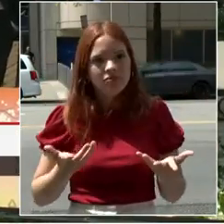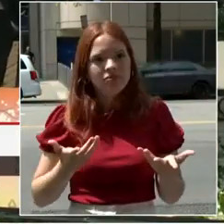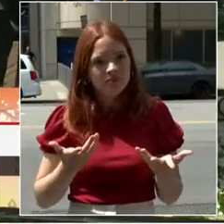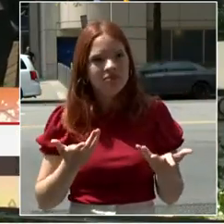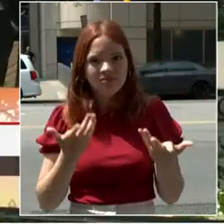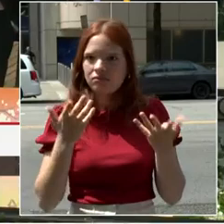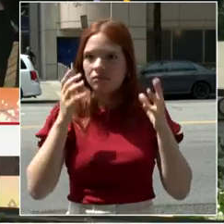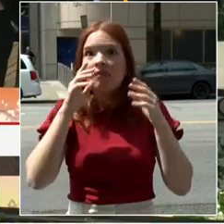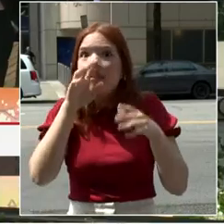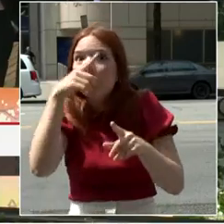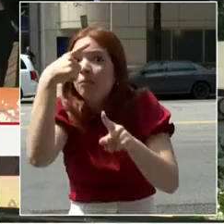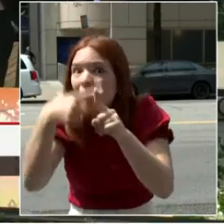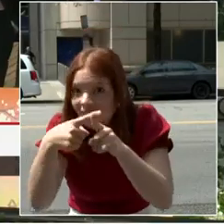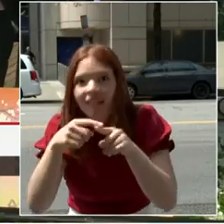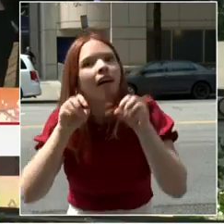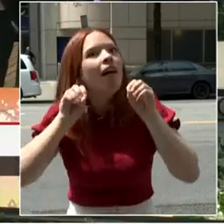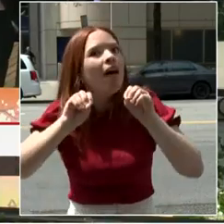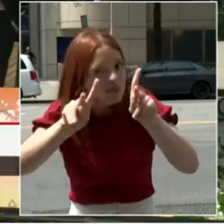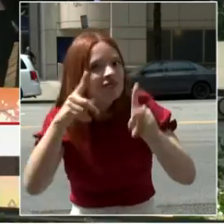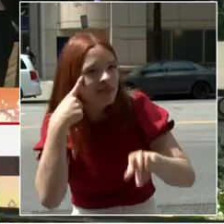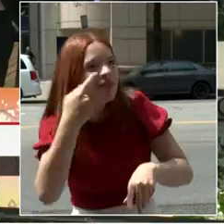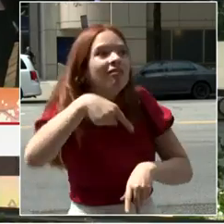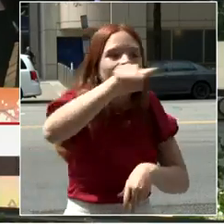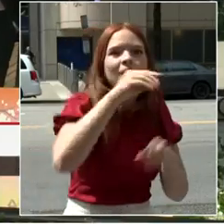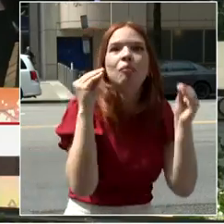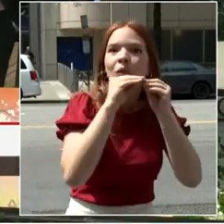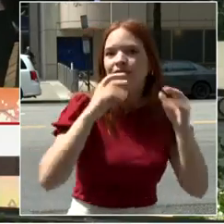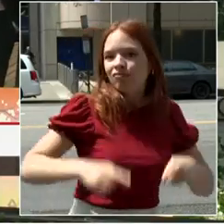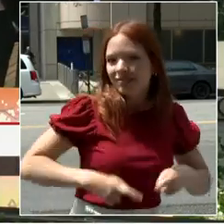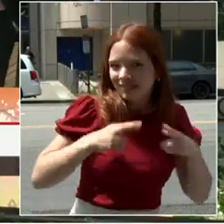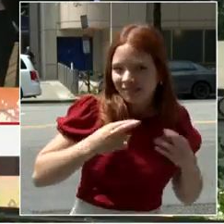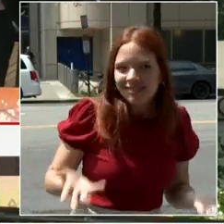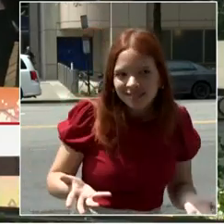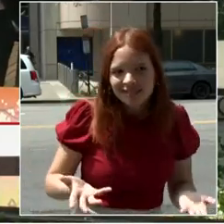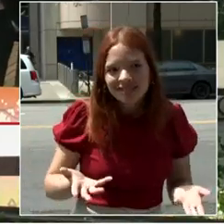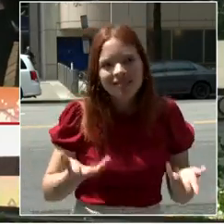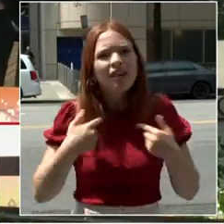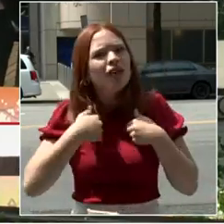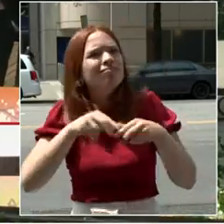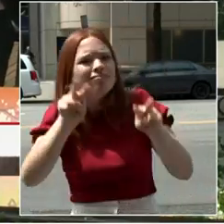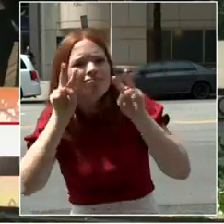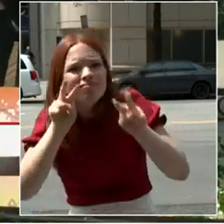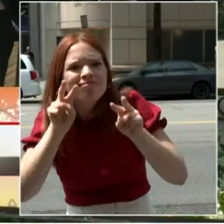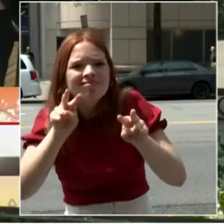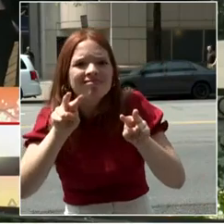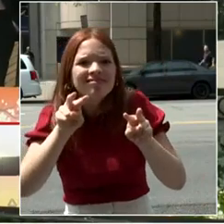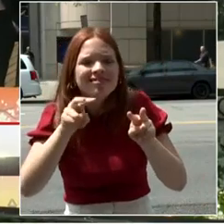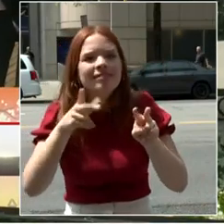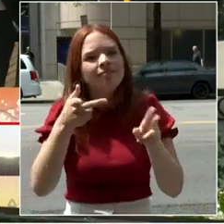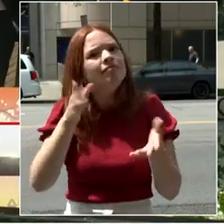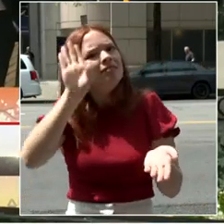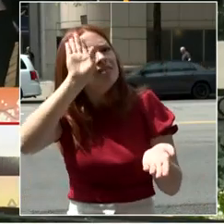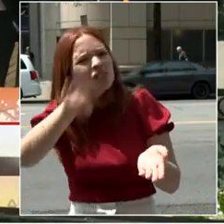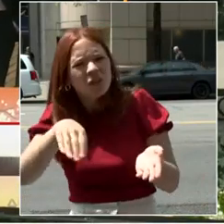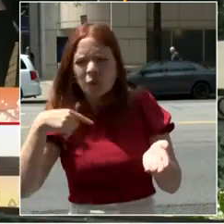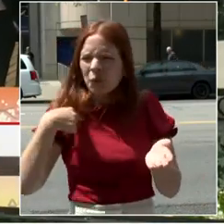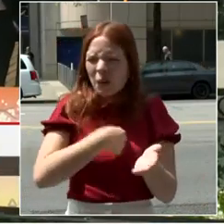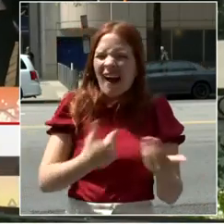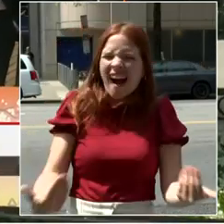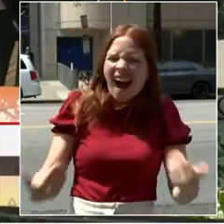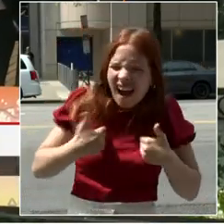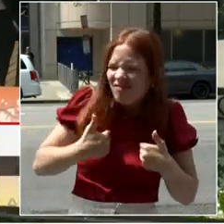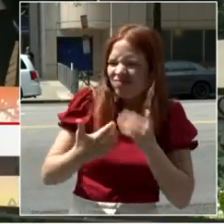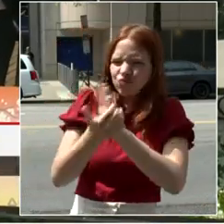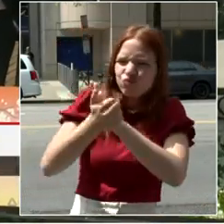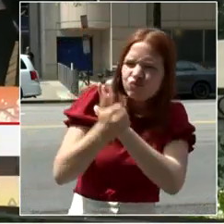about what's ahead. I see opportunities. I know we have the talent and the initiatives and the will to make sure